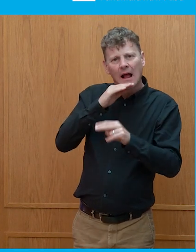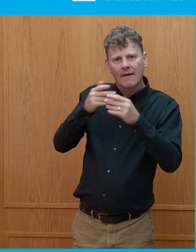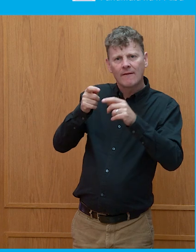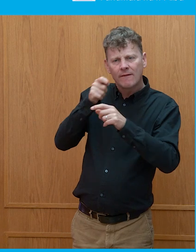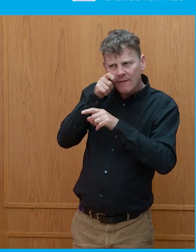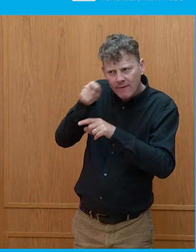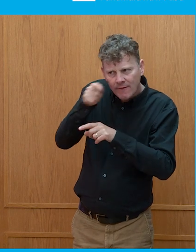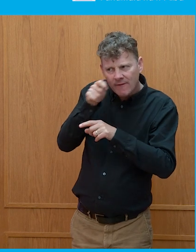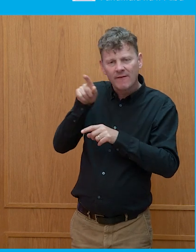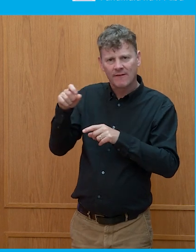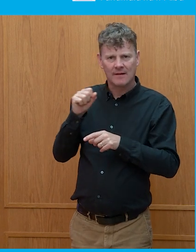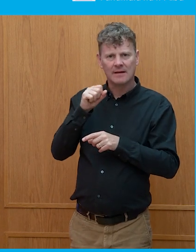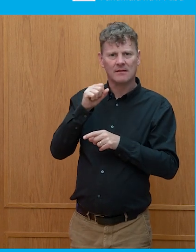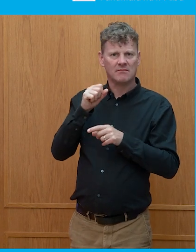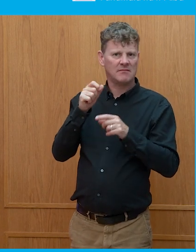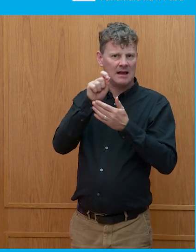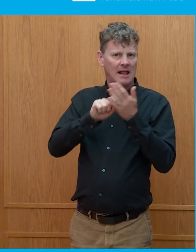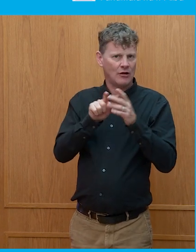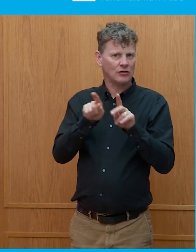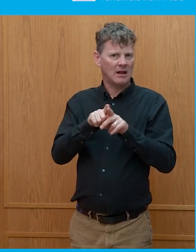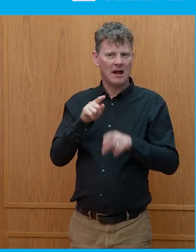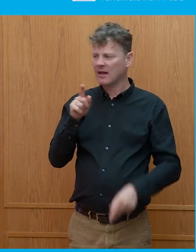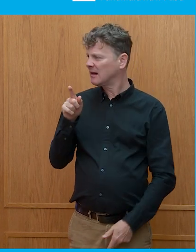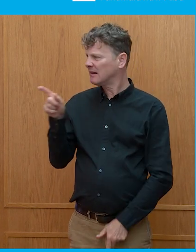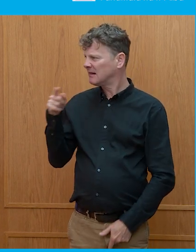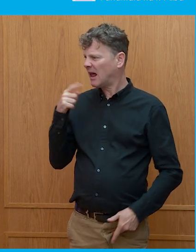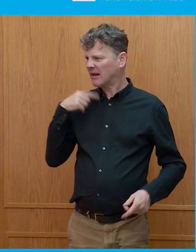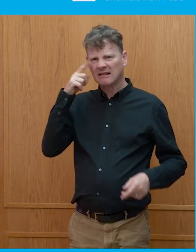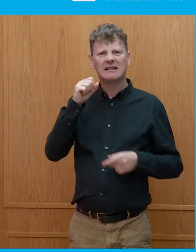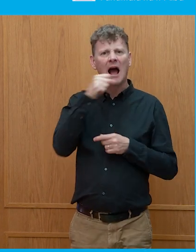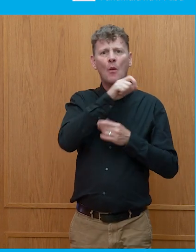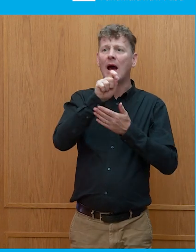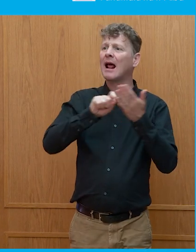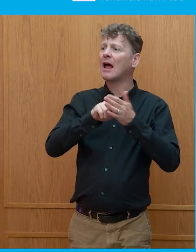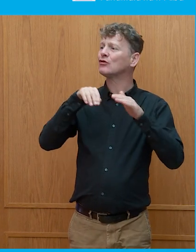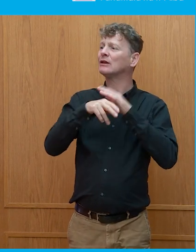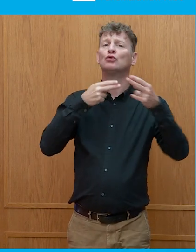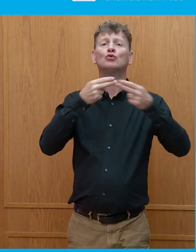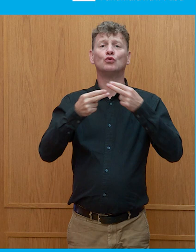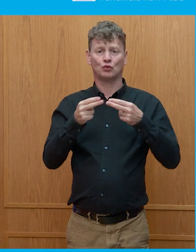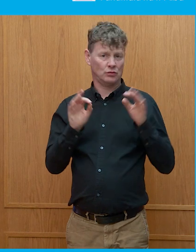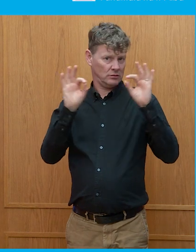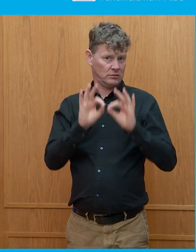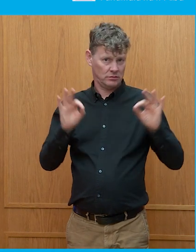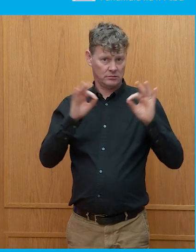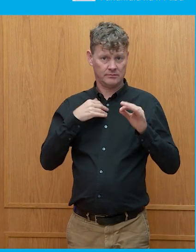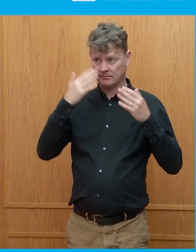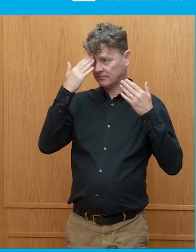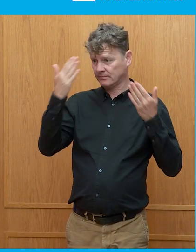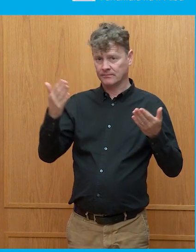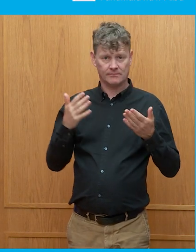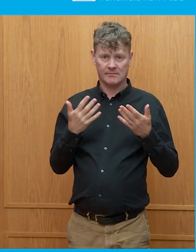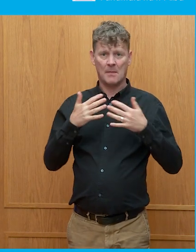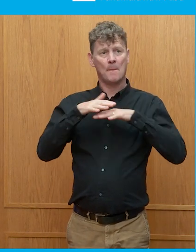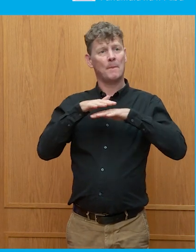That election got pretty much zero coverage that I can really recall, certainly in kind of mainstream, you know, on